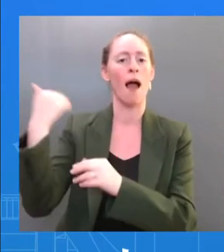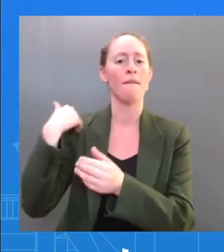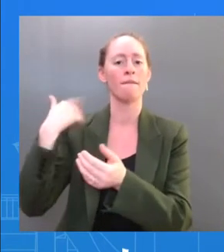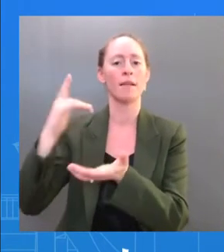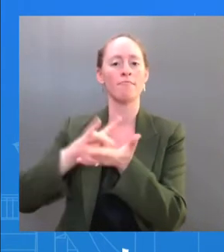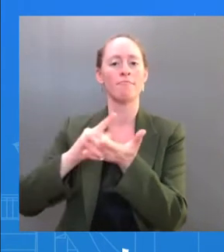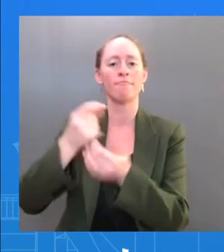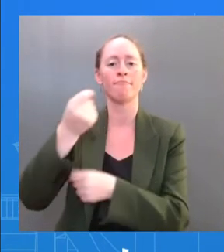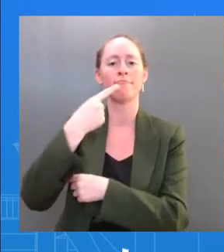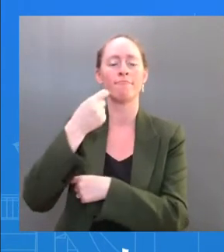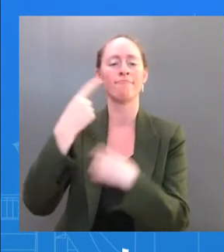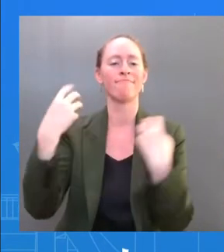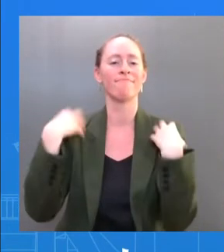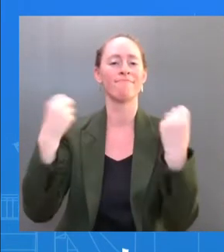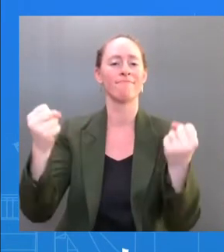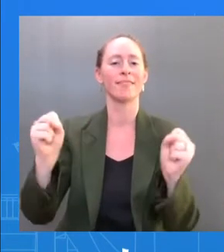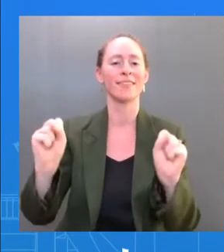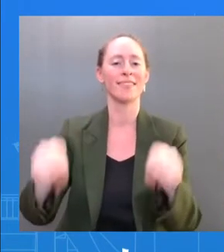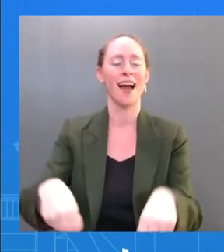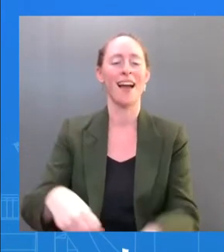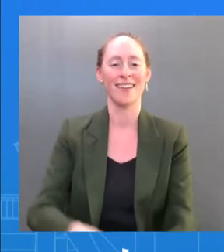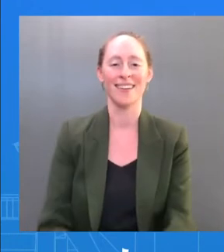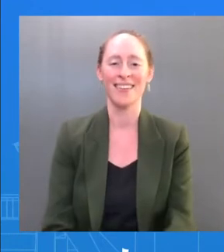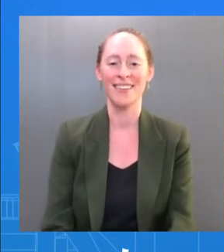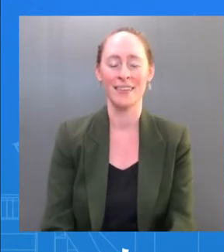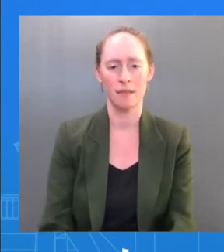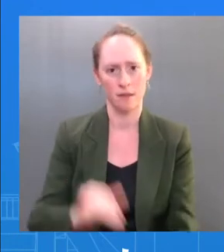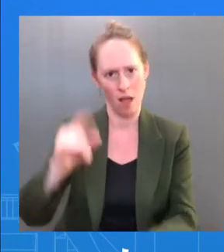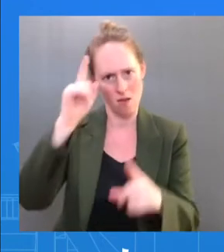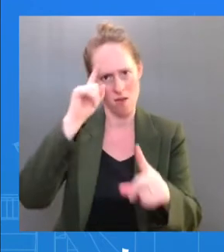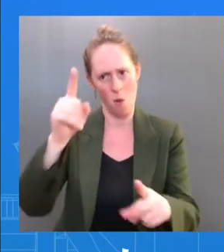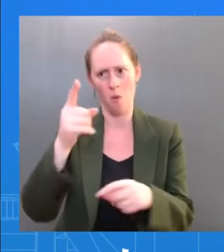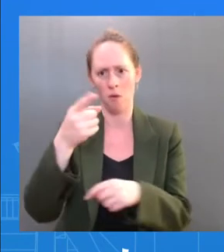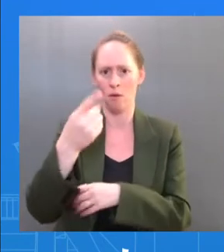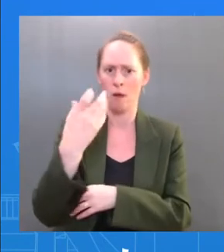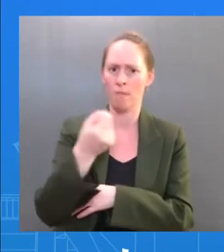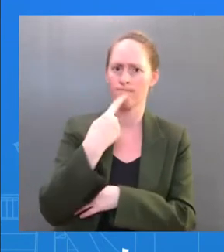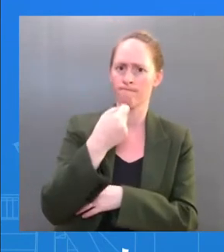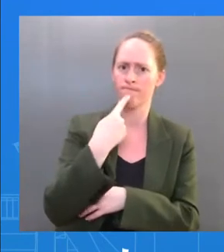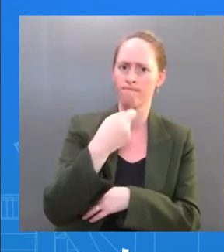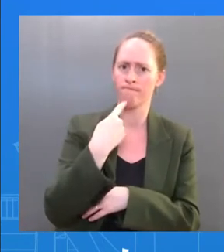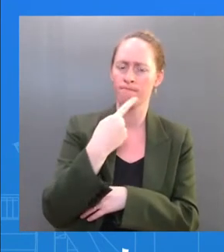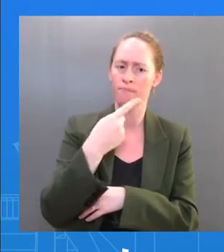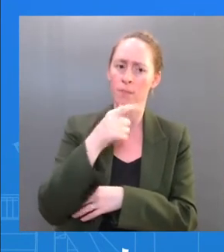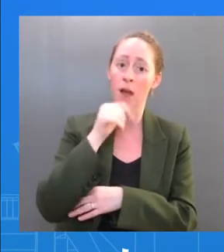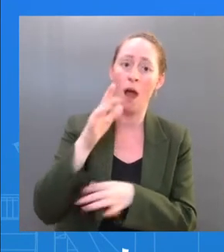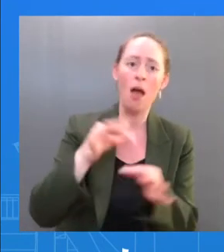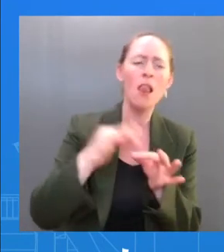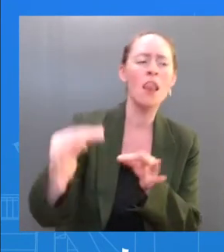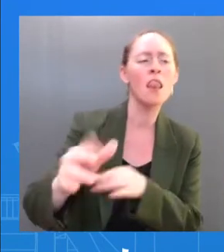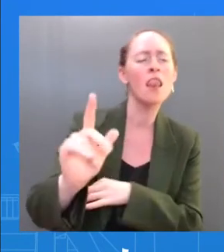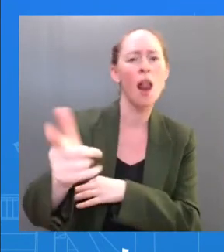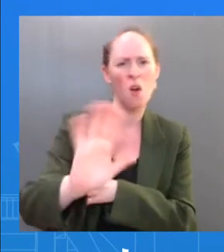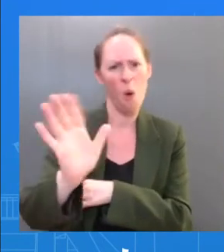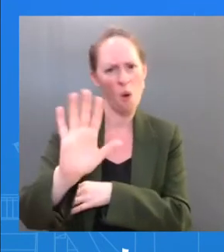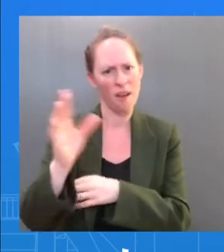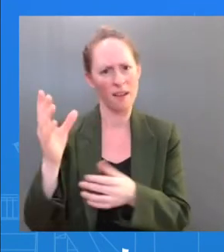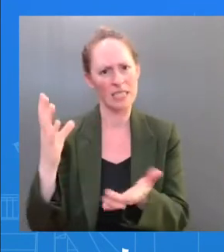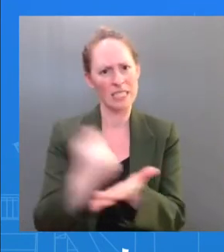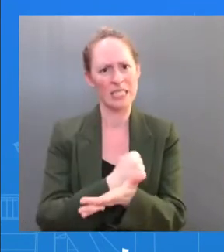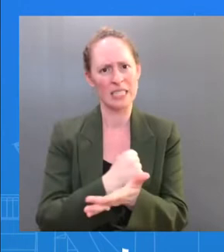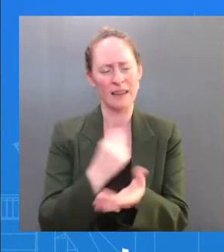Let me also take a moment to talk about BA.5. If you've listened to me at all in the last couple of weeks, you've heard me talk a lot about this